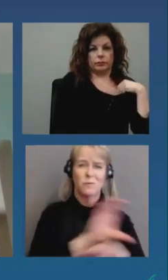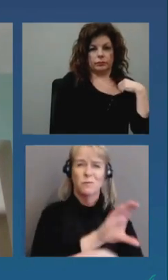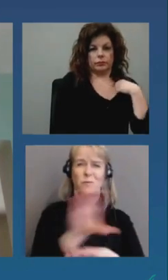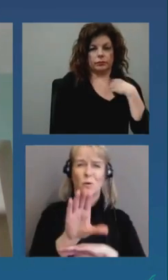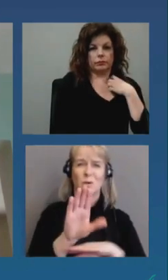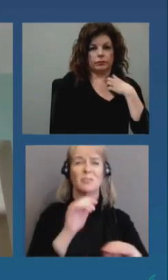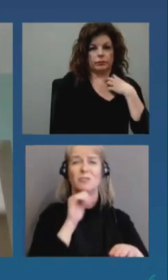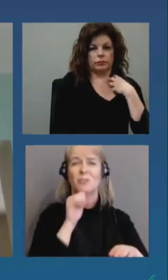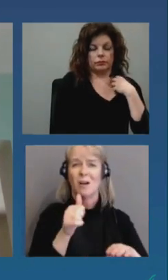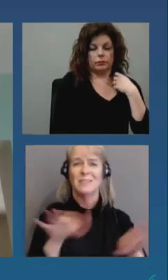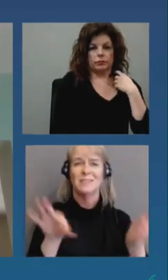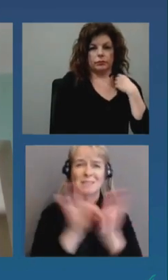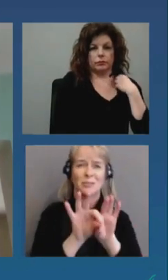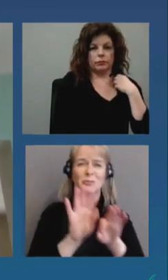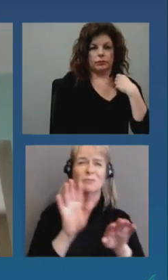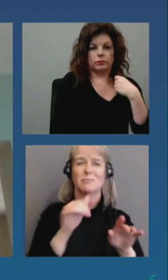it province-wide so it's a level playing field